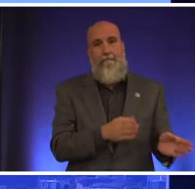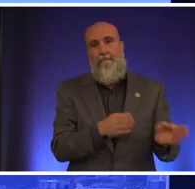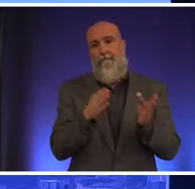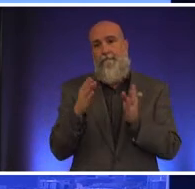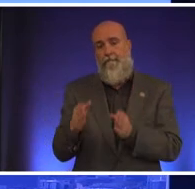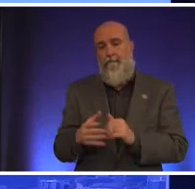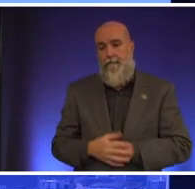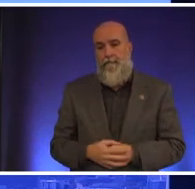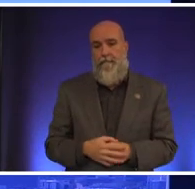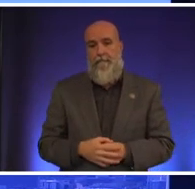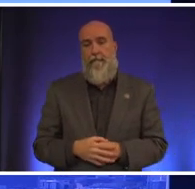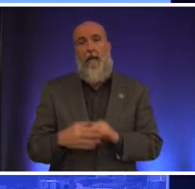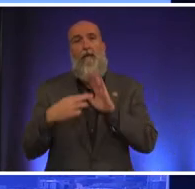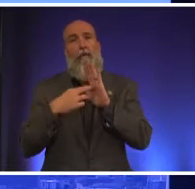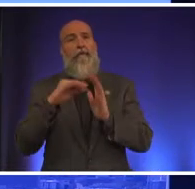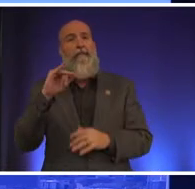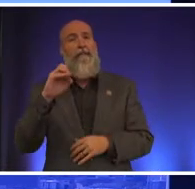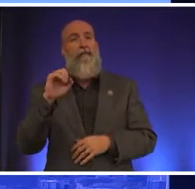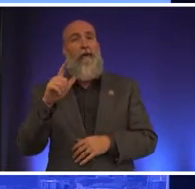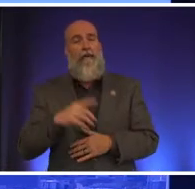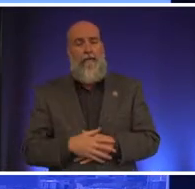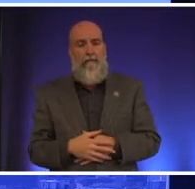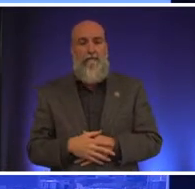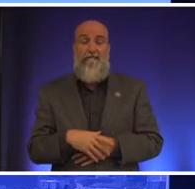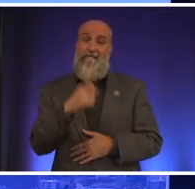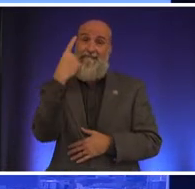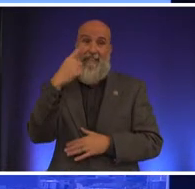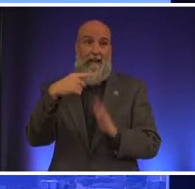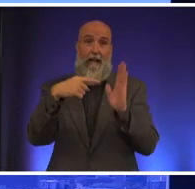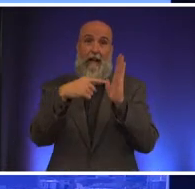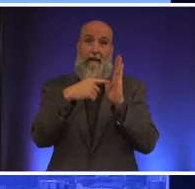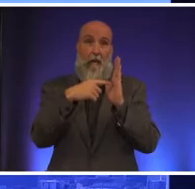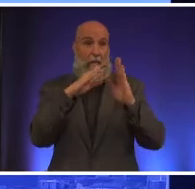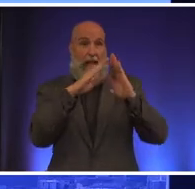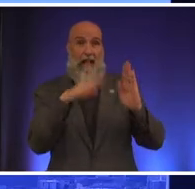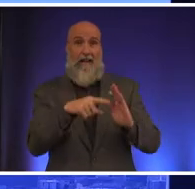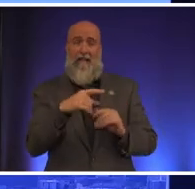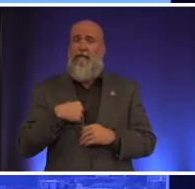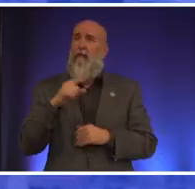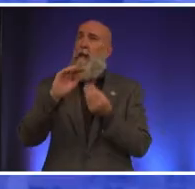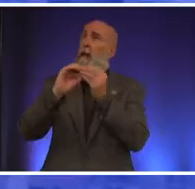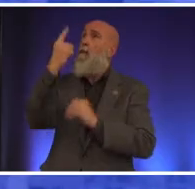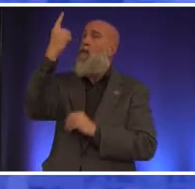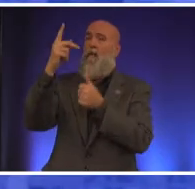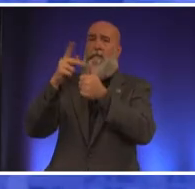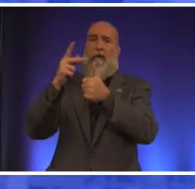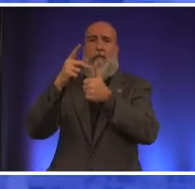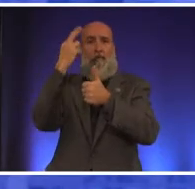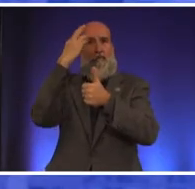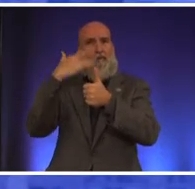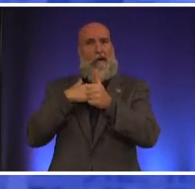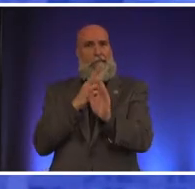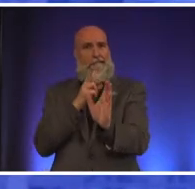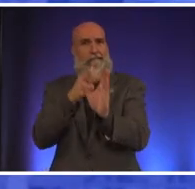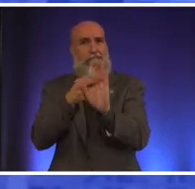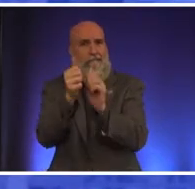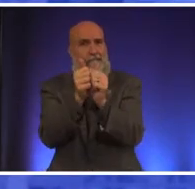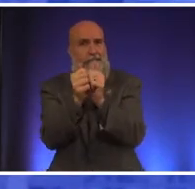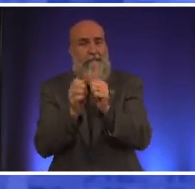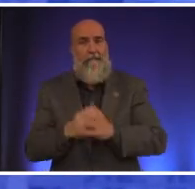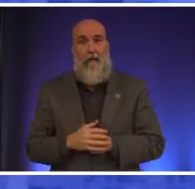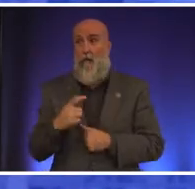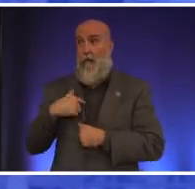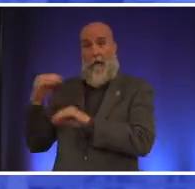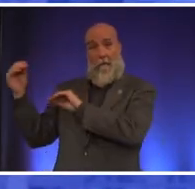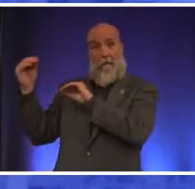affordability and housing is the is the singular reason why i'm running as um as someone who came here in 1982 who was